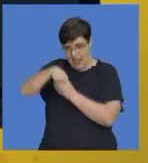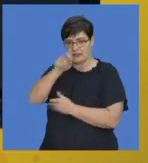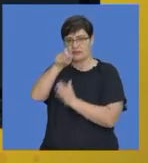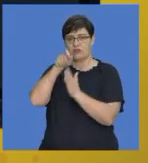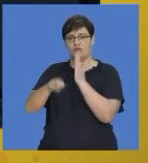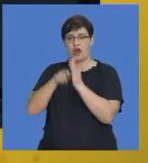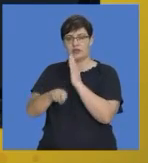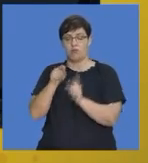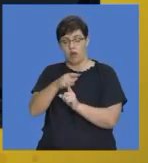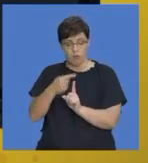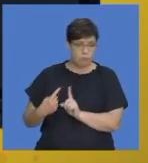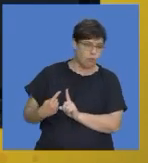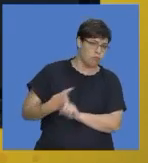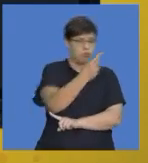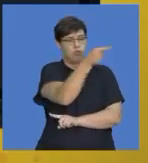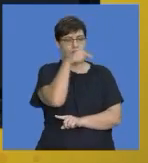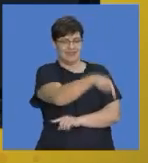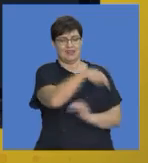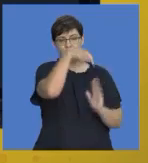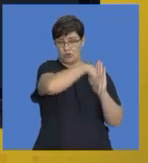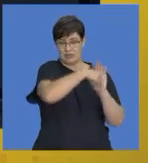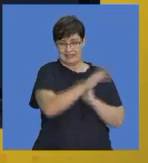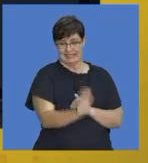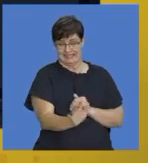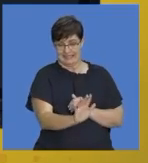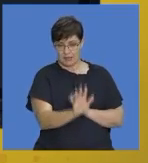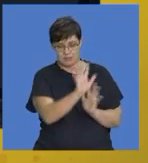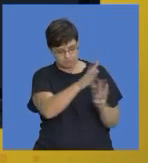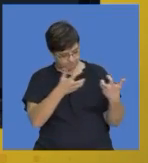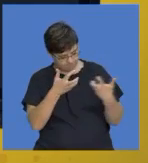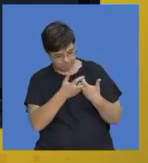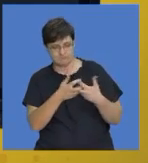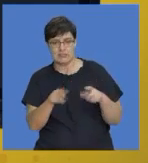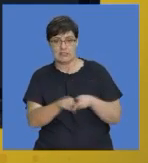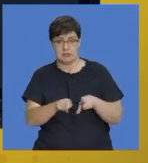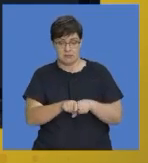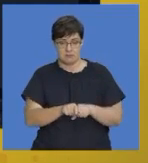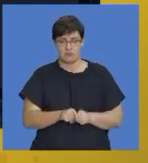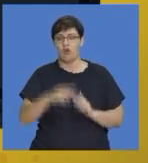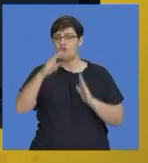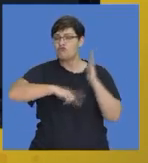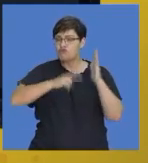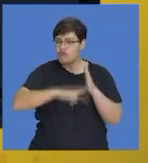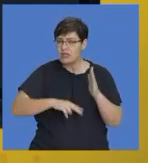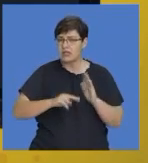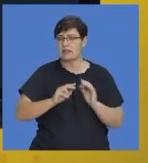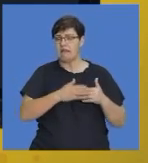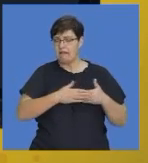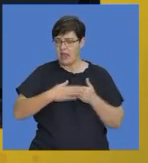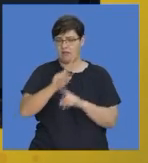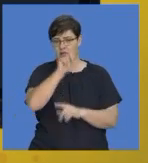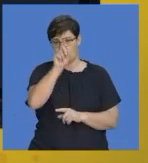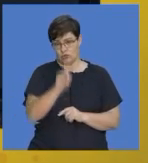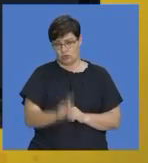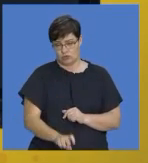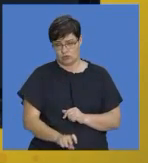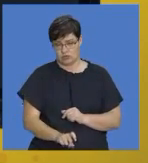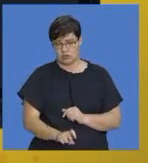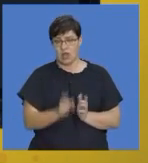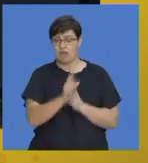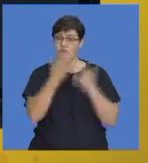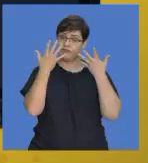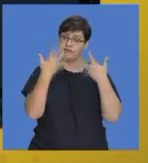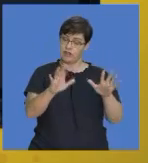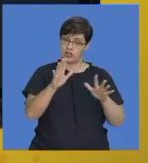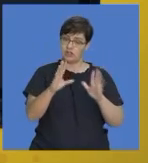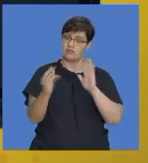that you don't deviate from the content that's expected in the obituary. So, please read your questions very carefully. And make sure when you're done